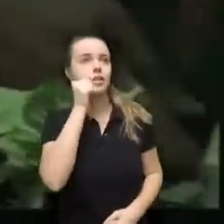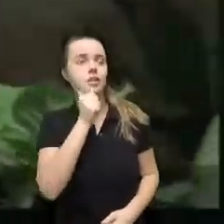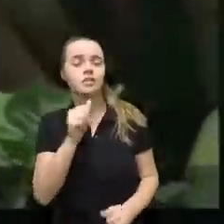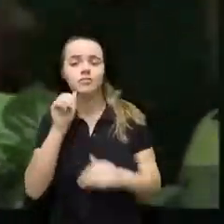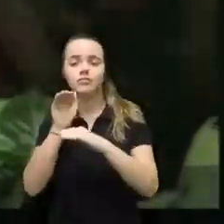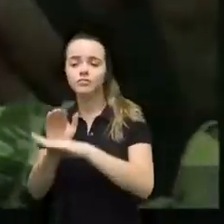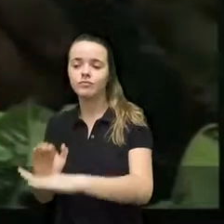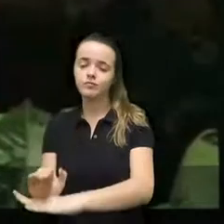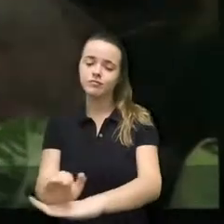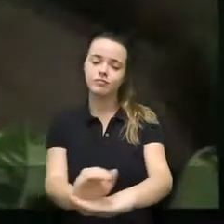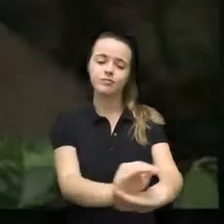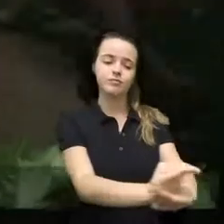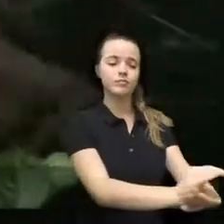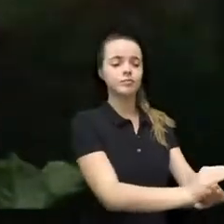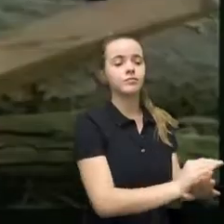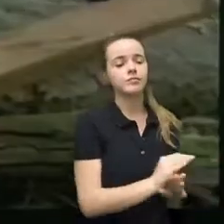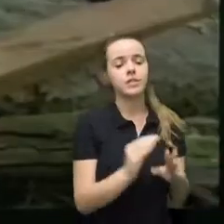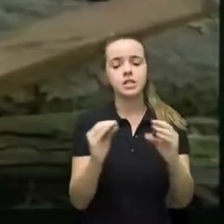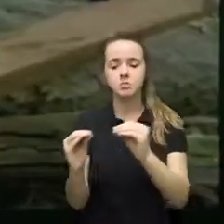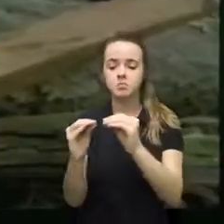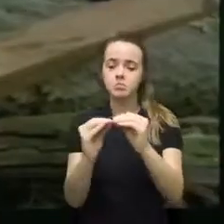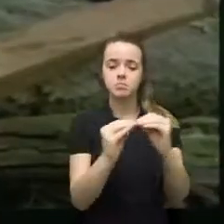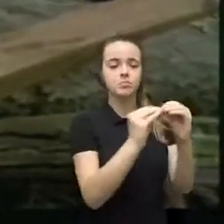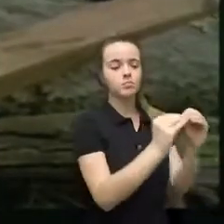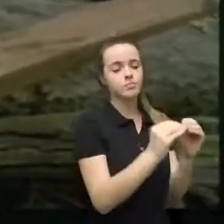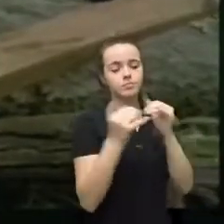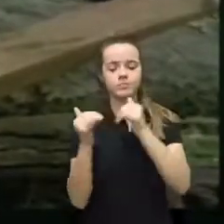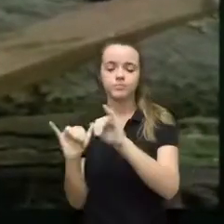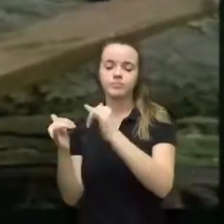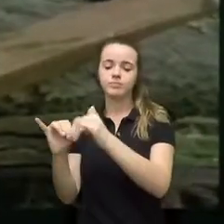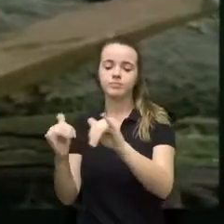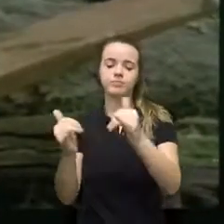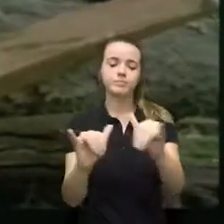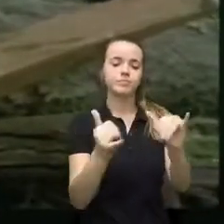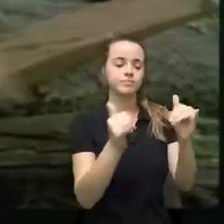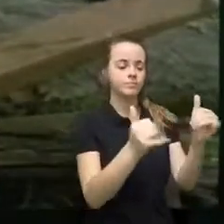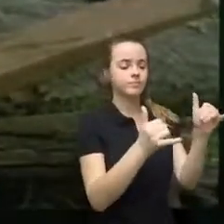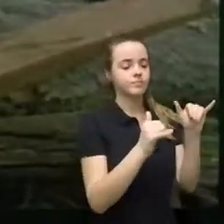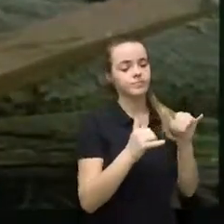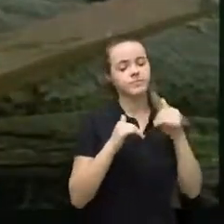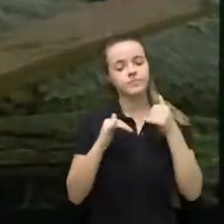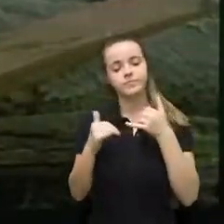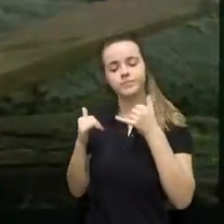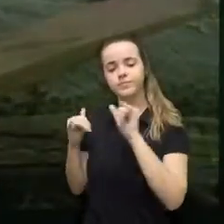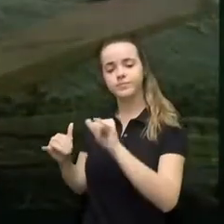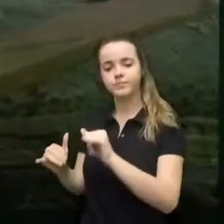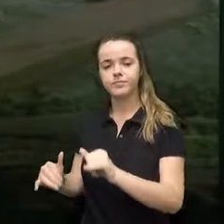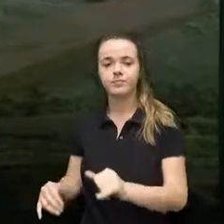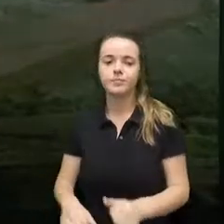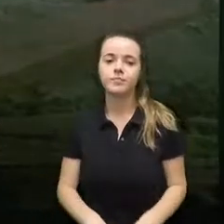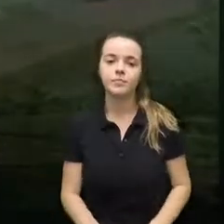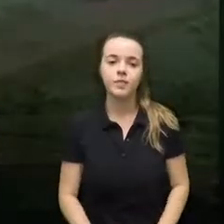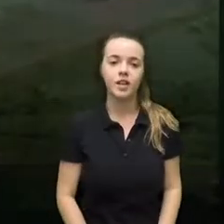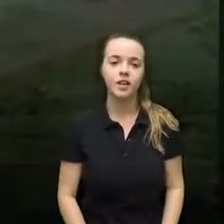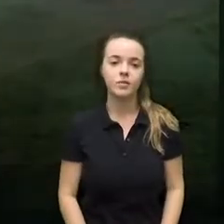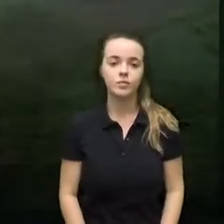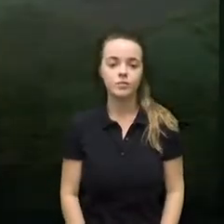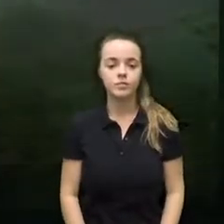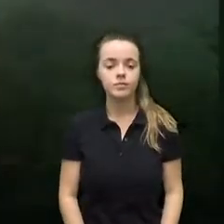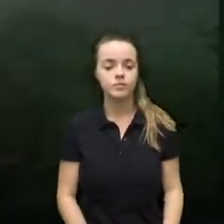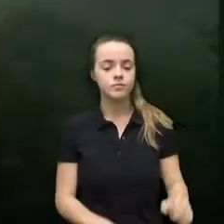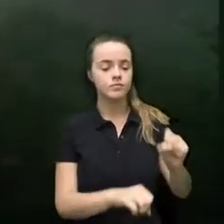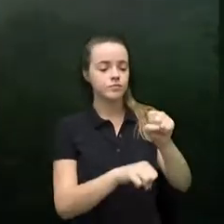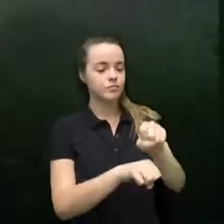every night we'd kiss and play it would be you'd fondly stray